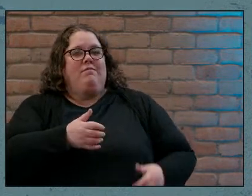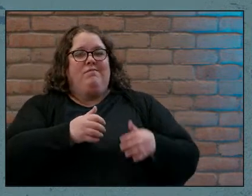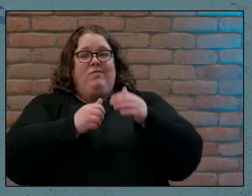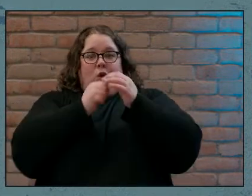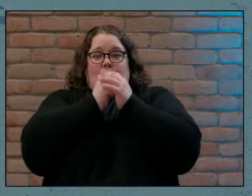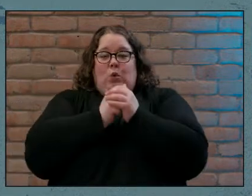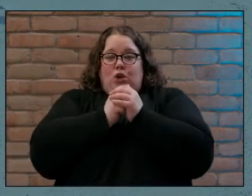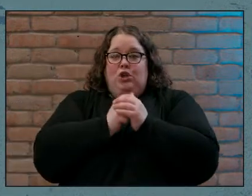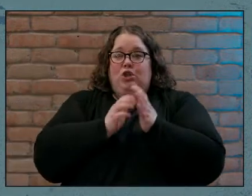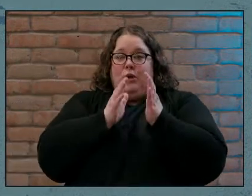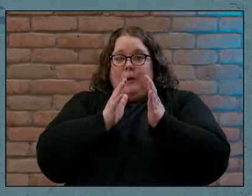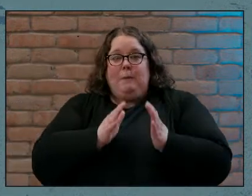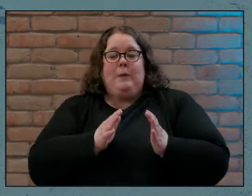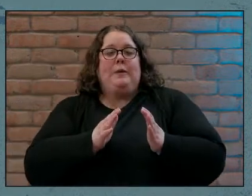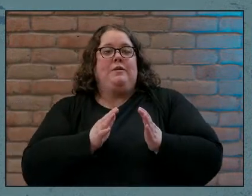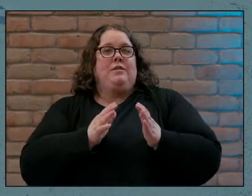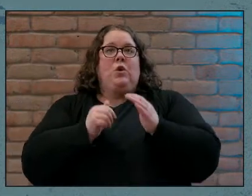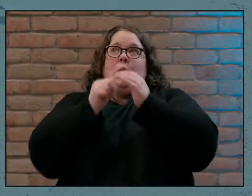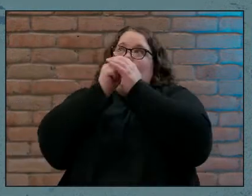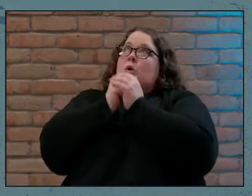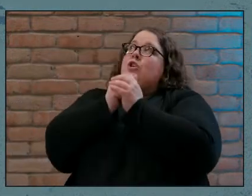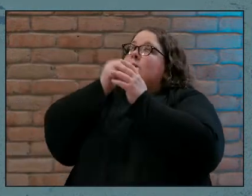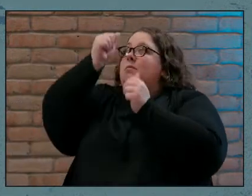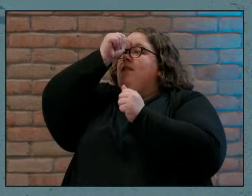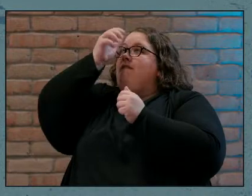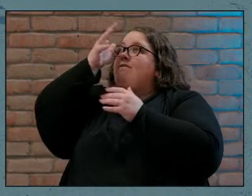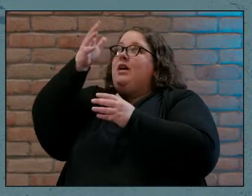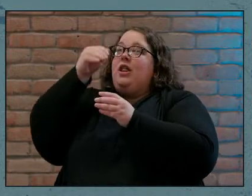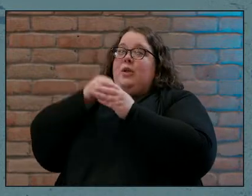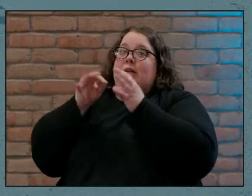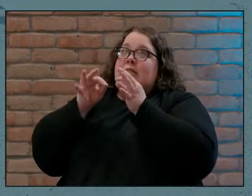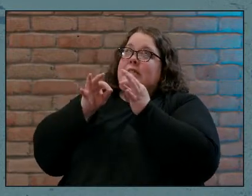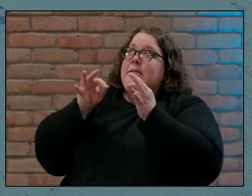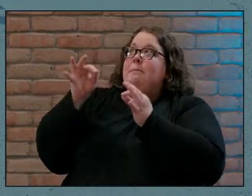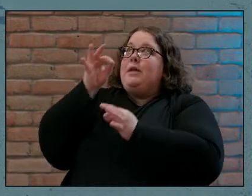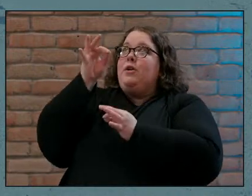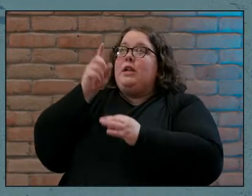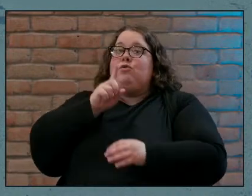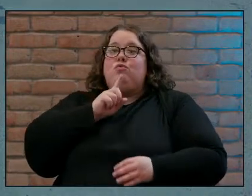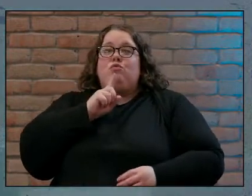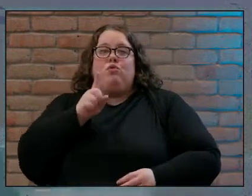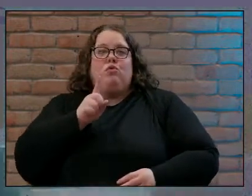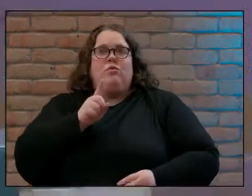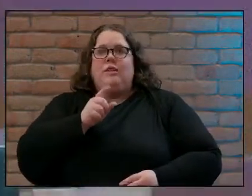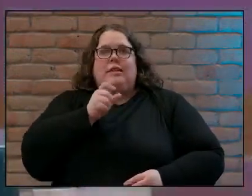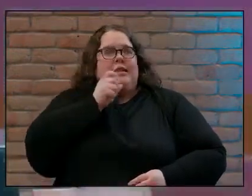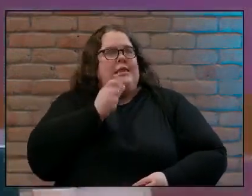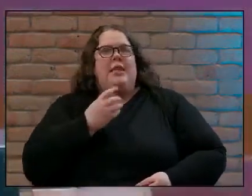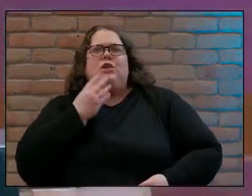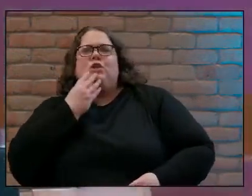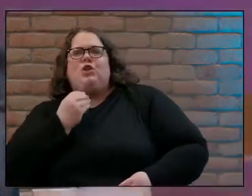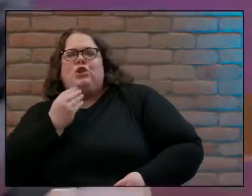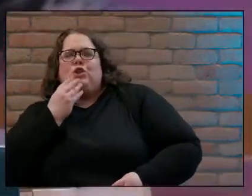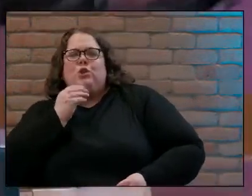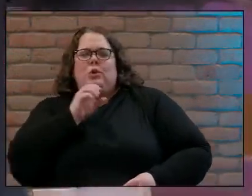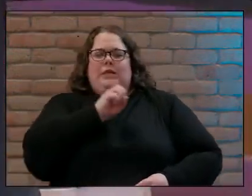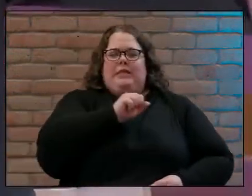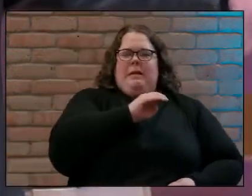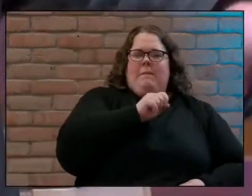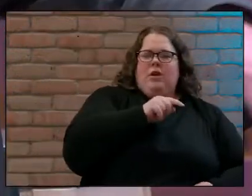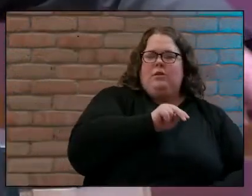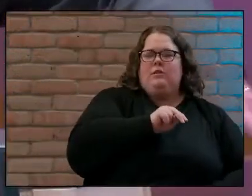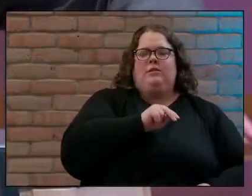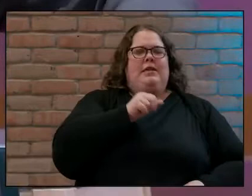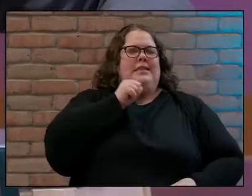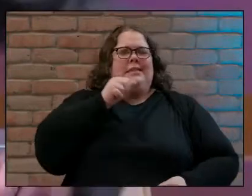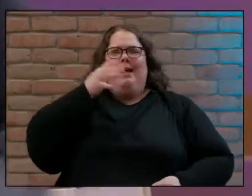worshipers will worship the father in spirit and in truth it won't be Jew and Samaritan anymore it won't be